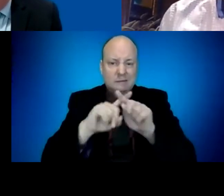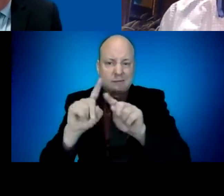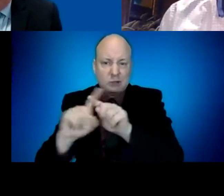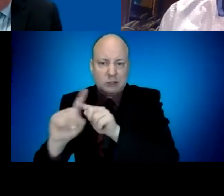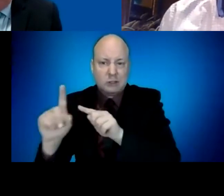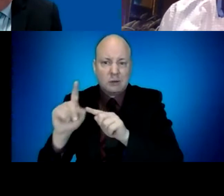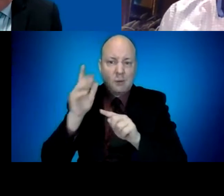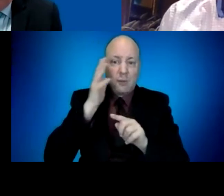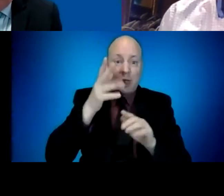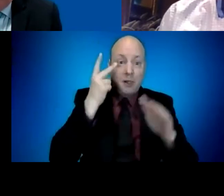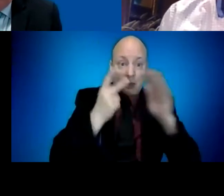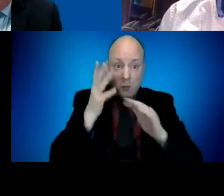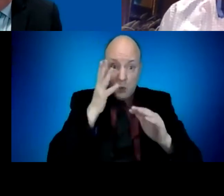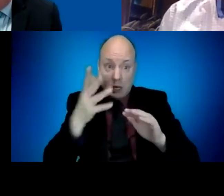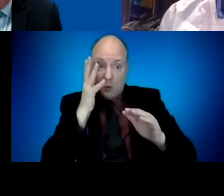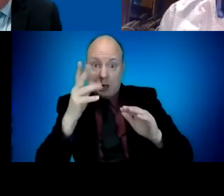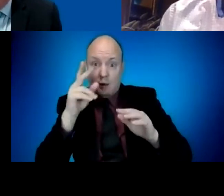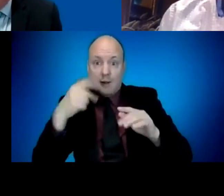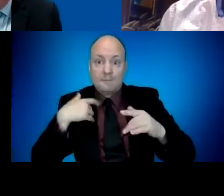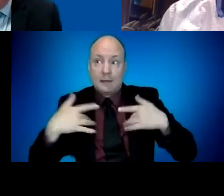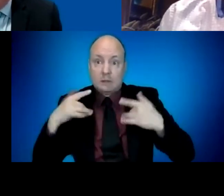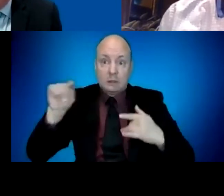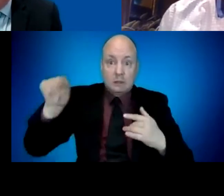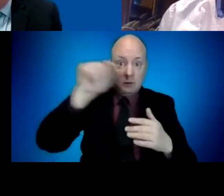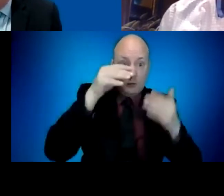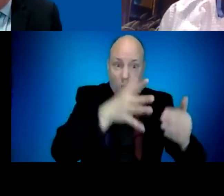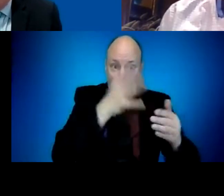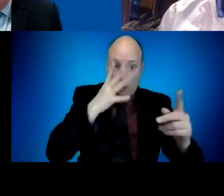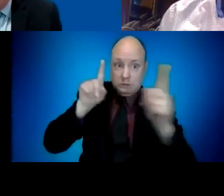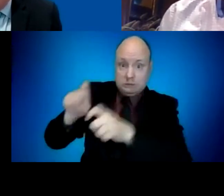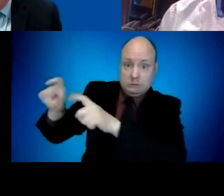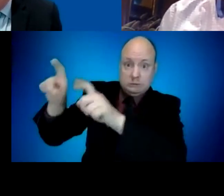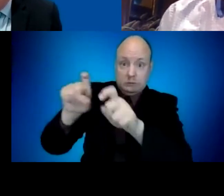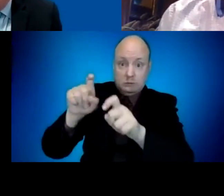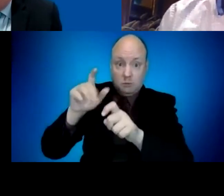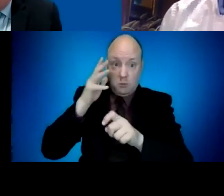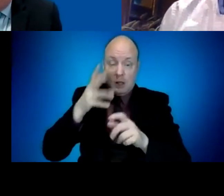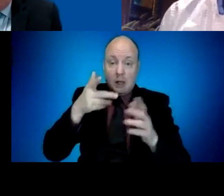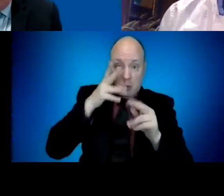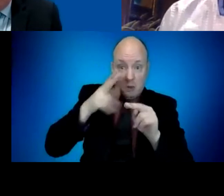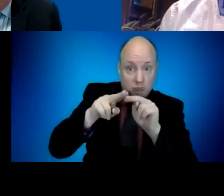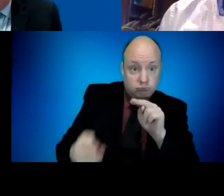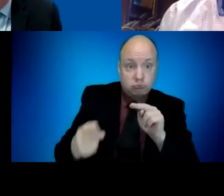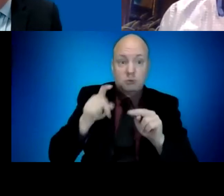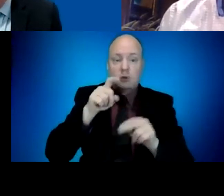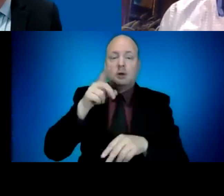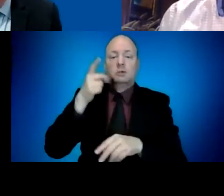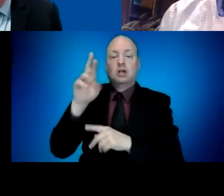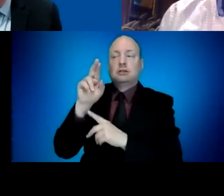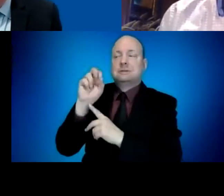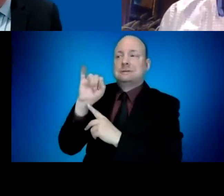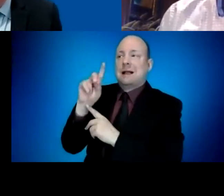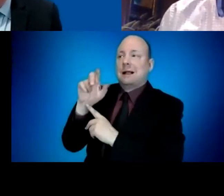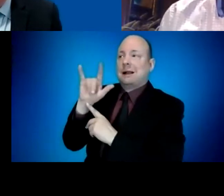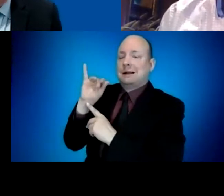seeing right now, while our cases have plateaued, overall, we're in a much better place than we were through the end of last